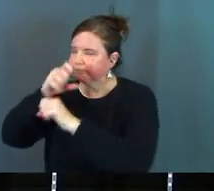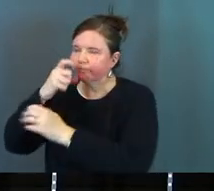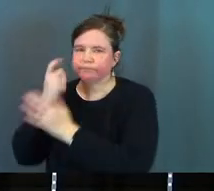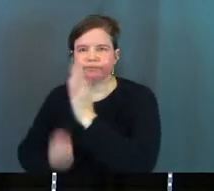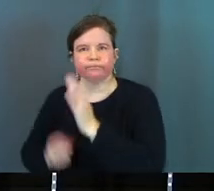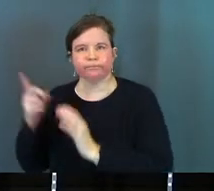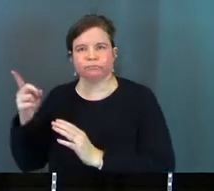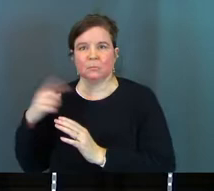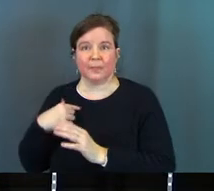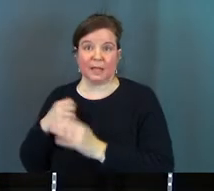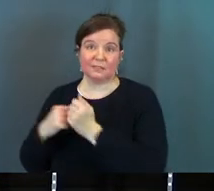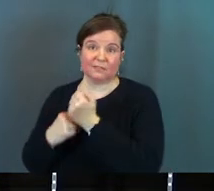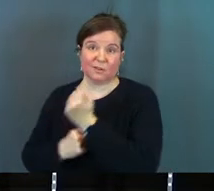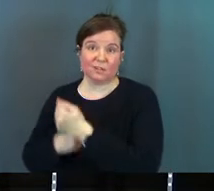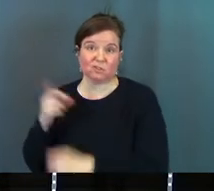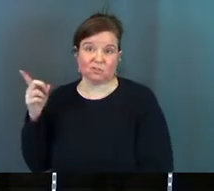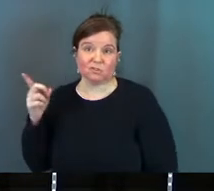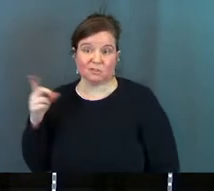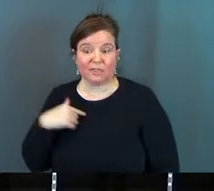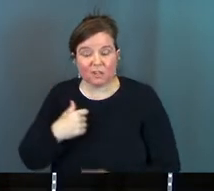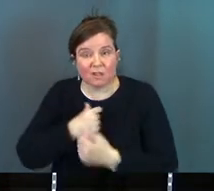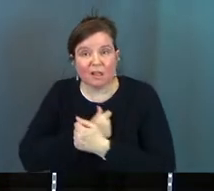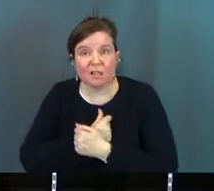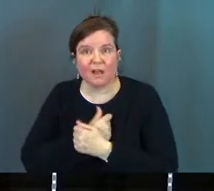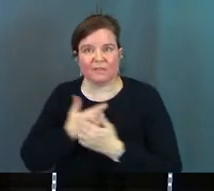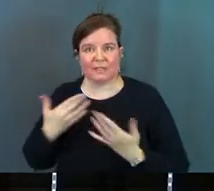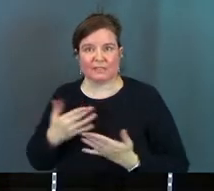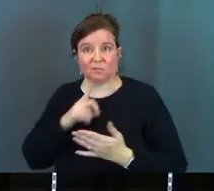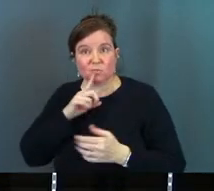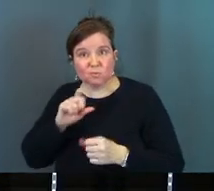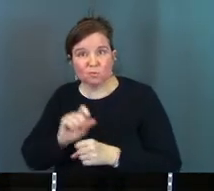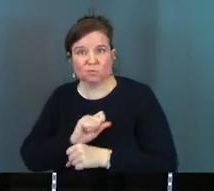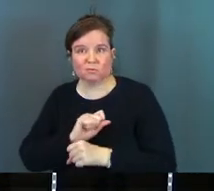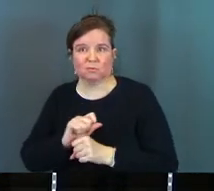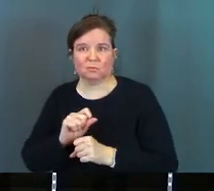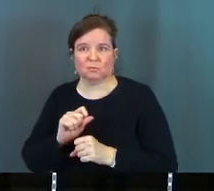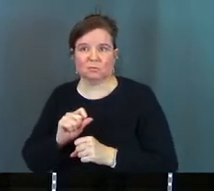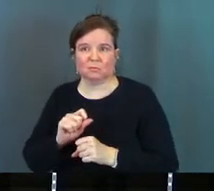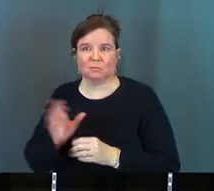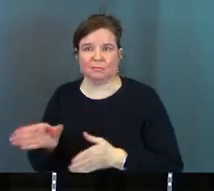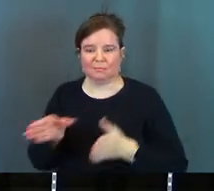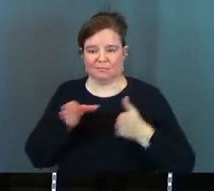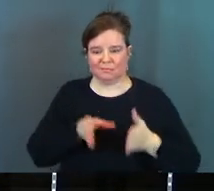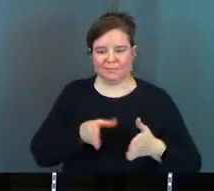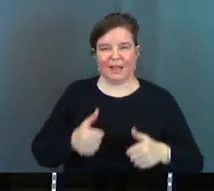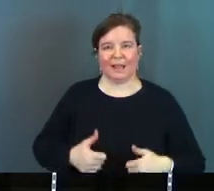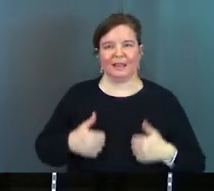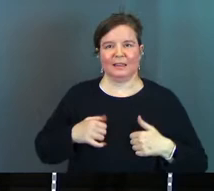that's the foundation of it. There's a love that's here. There's a lifestyle here.